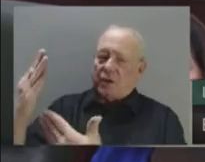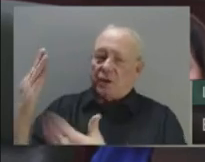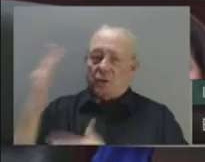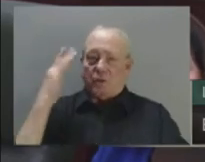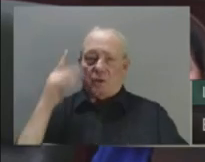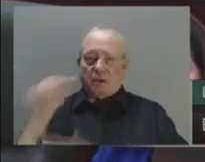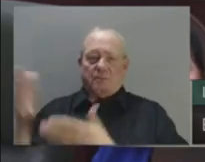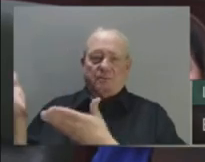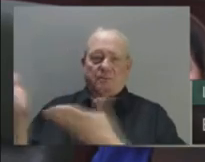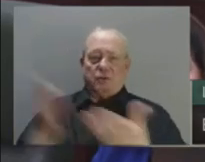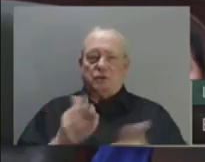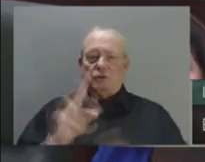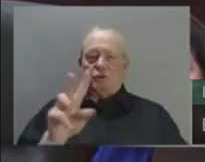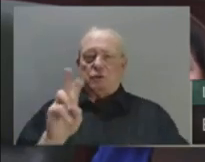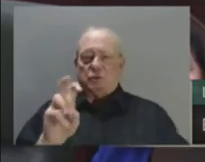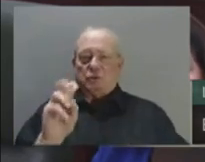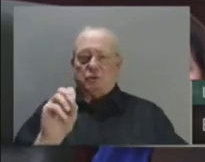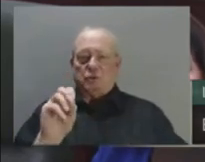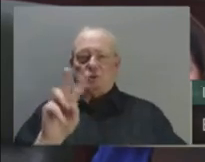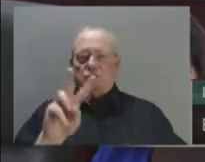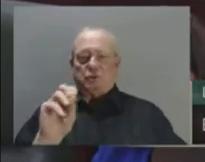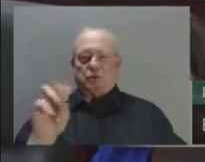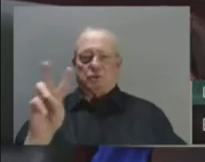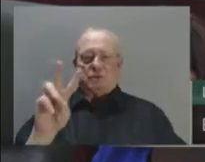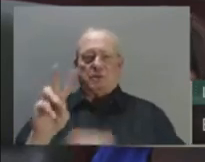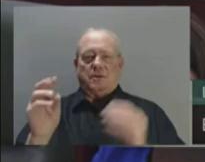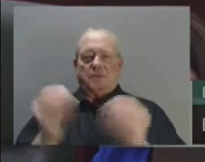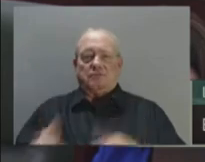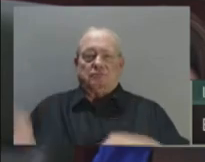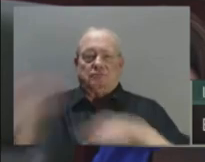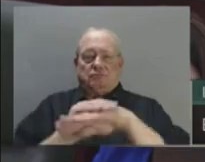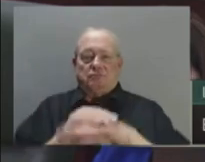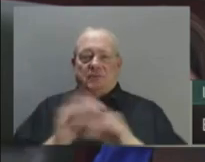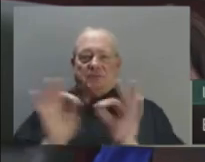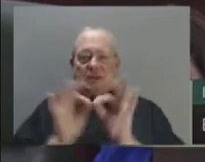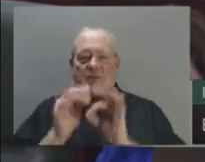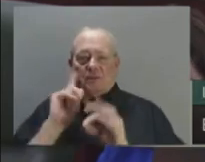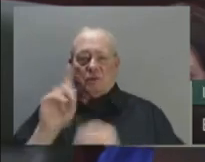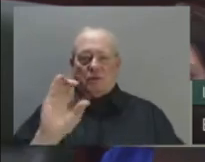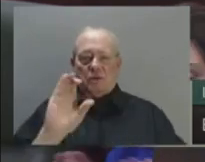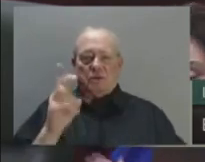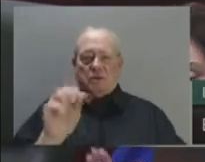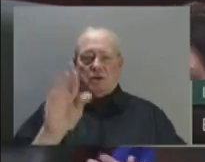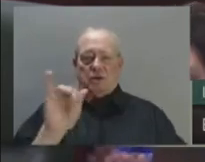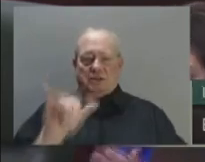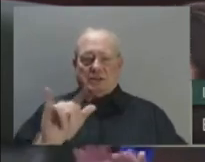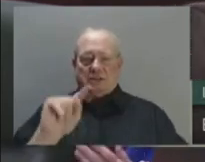Credit. This is a substantial investment in supporting the generosity of Albertans.